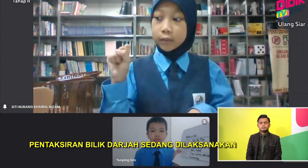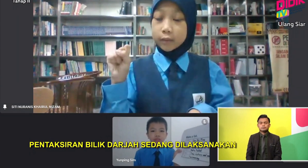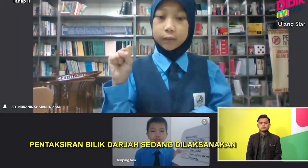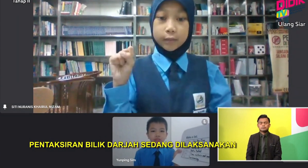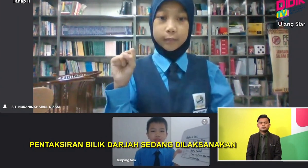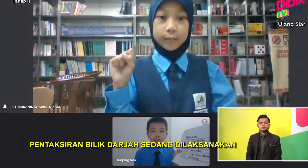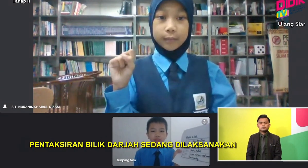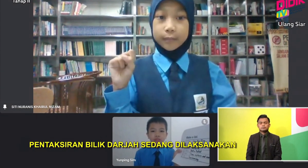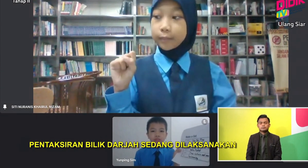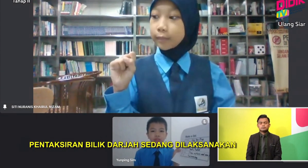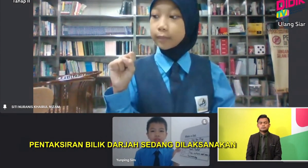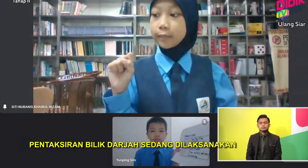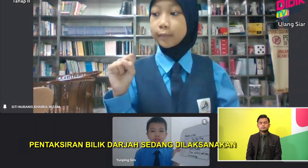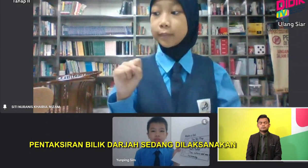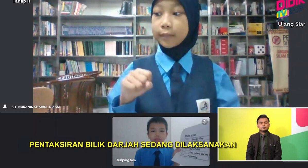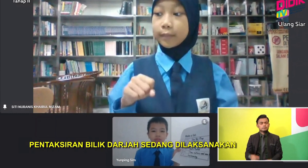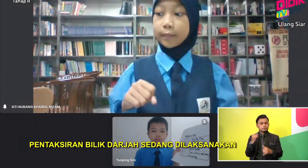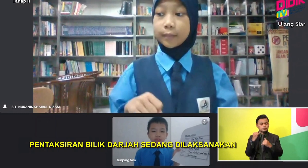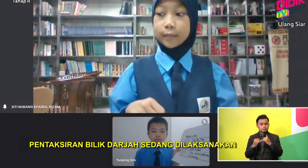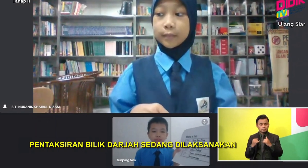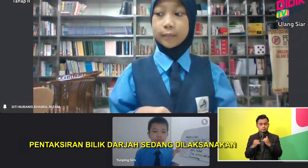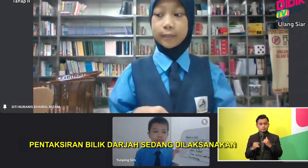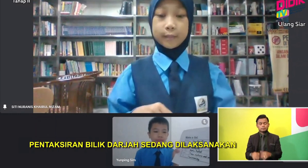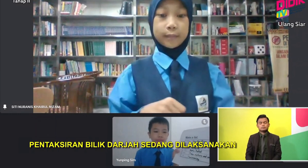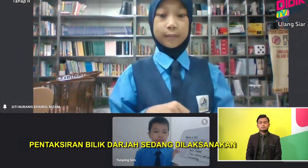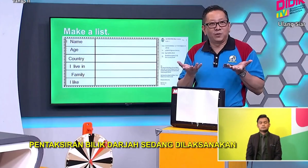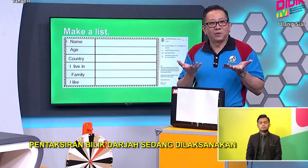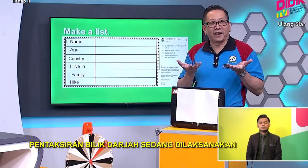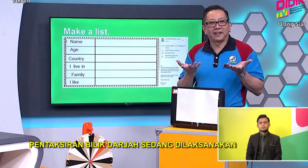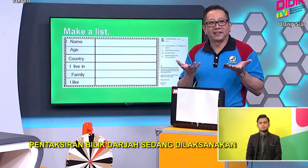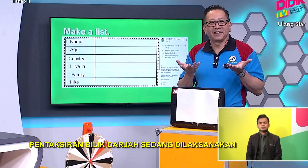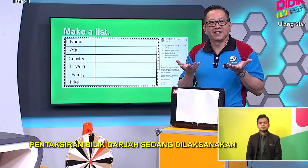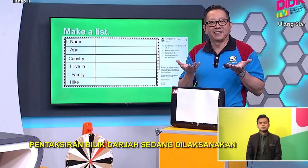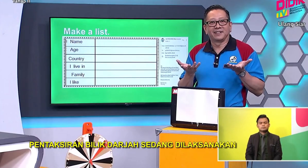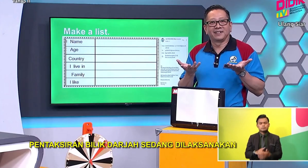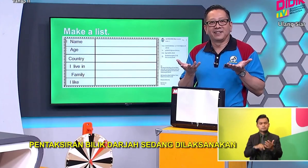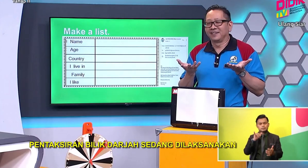Okay. Alright. Last one. What do you like?